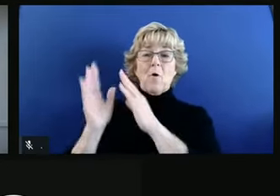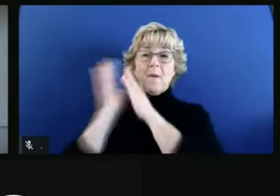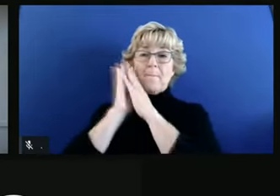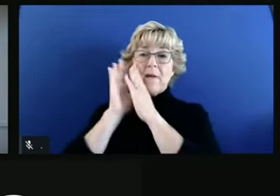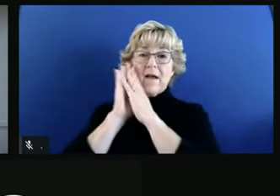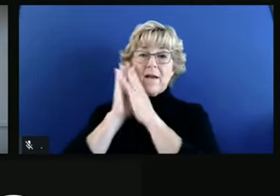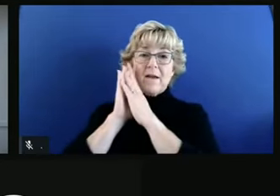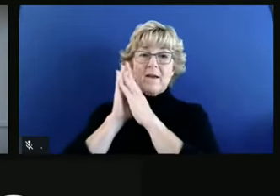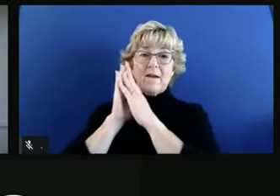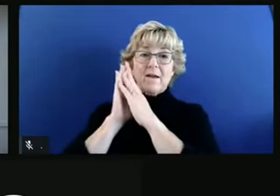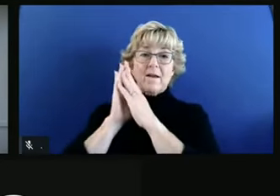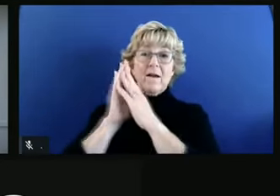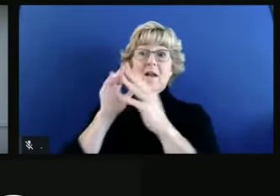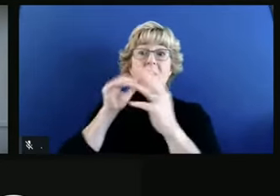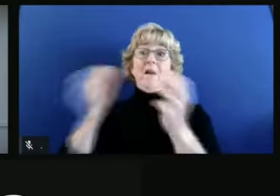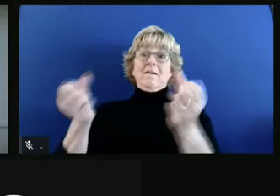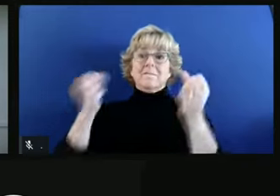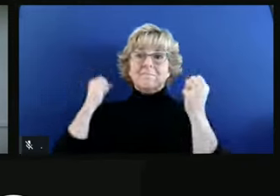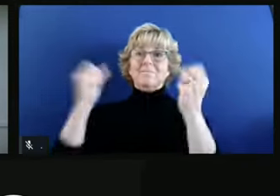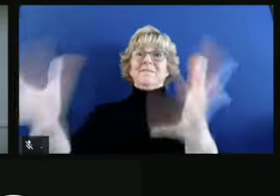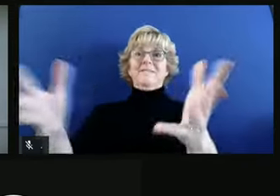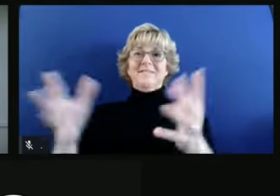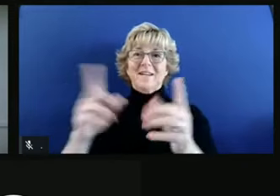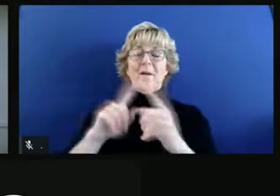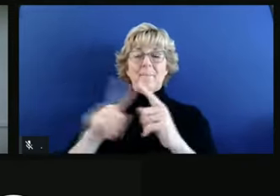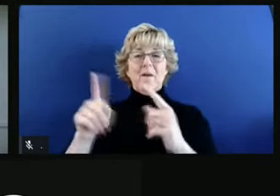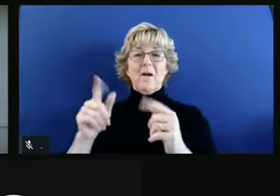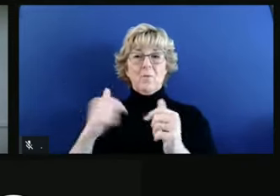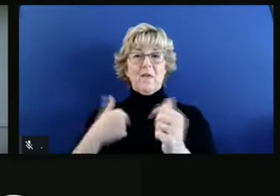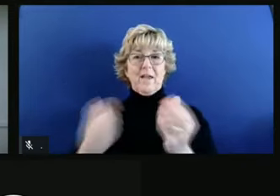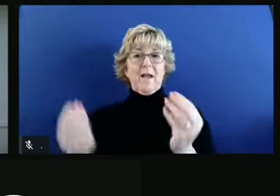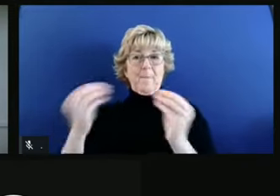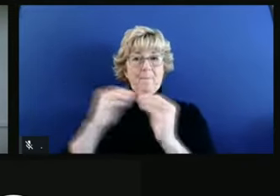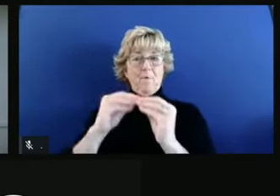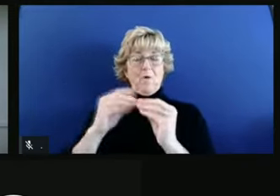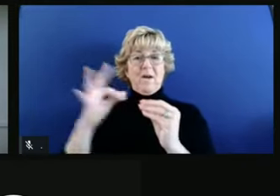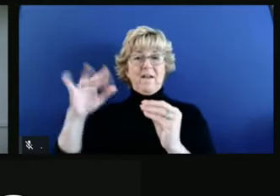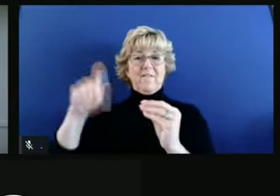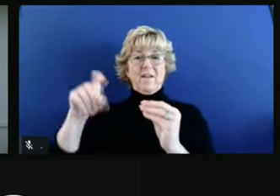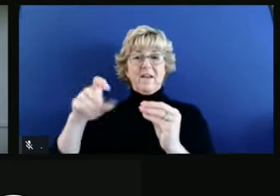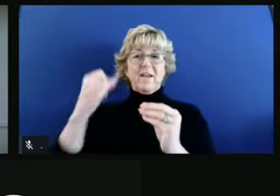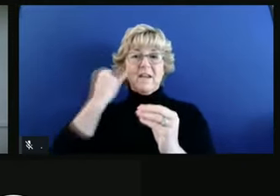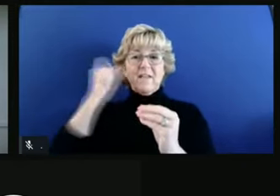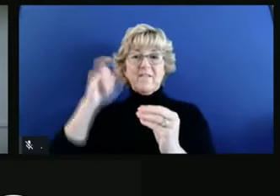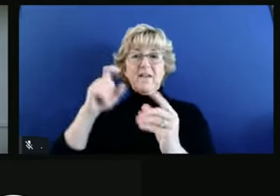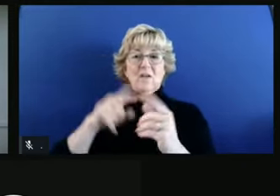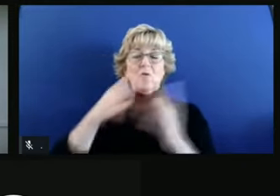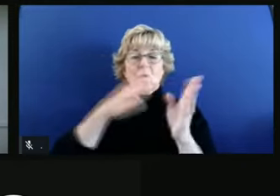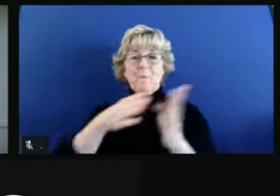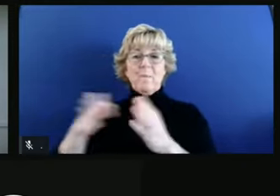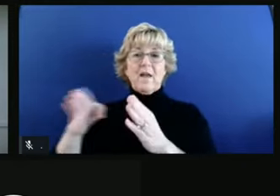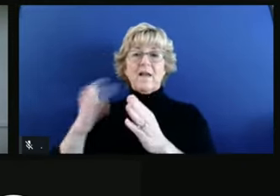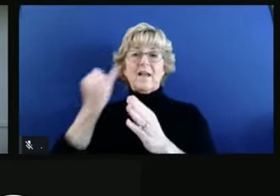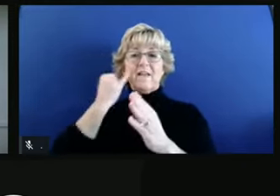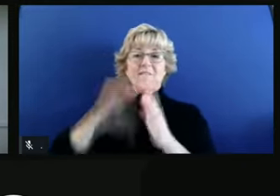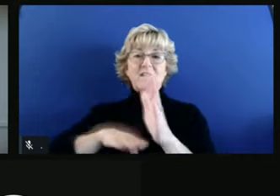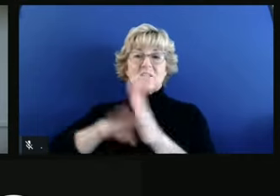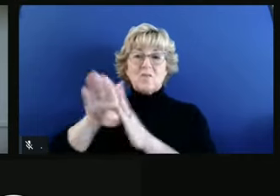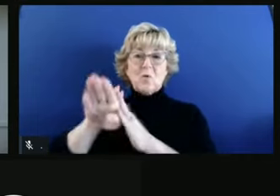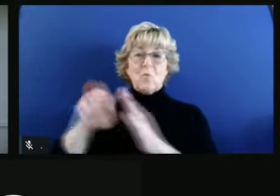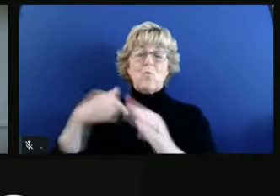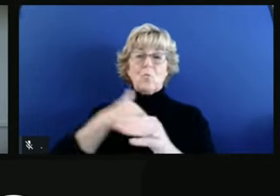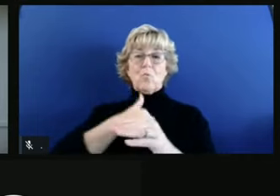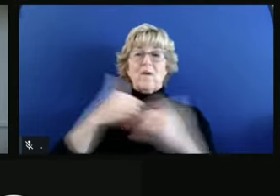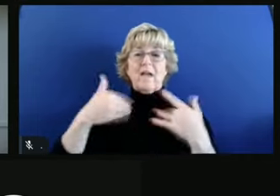infinitely so, but many more than we have today because of our efforts to plan around surge. We have spaces